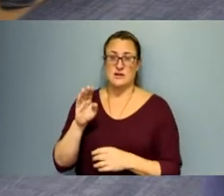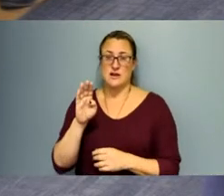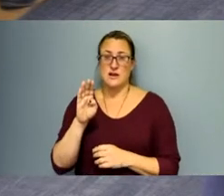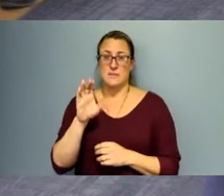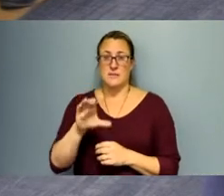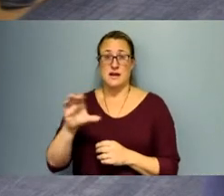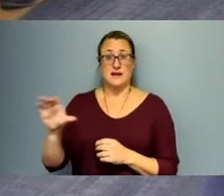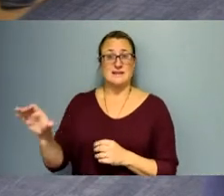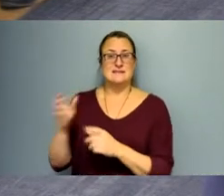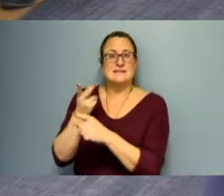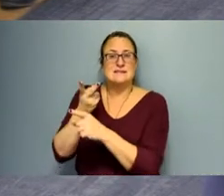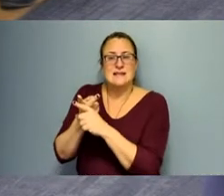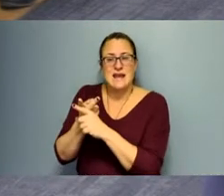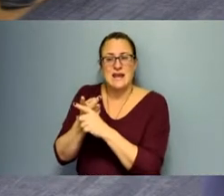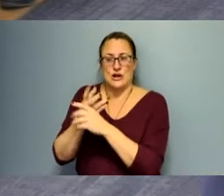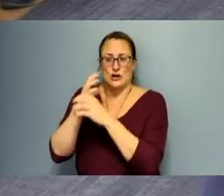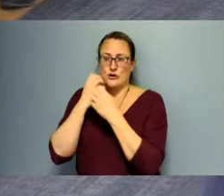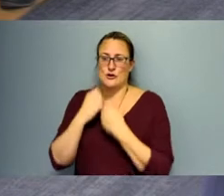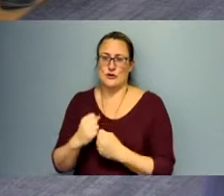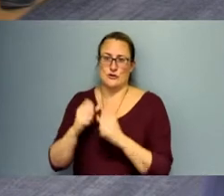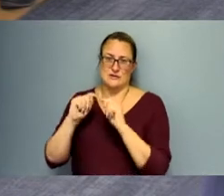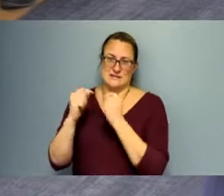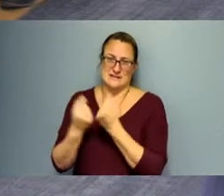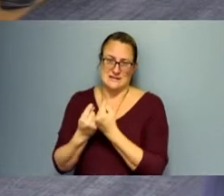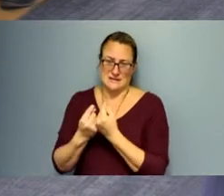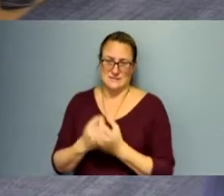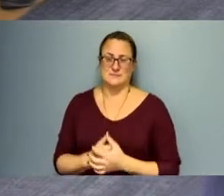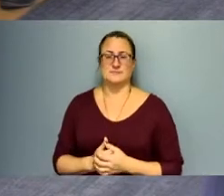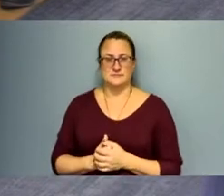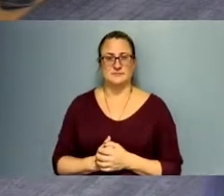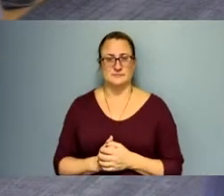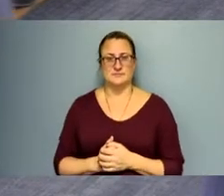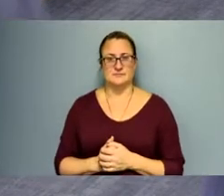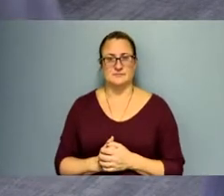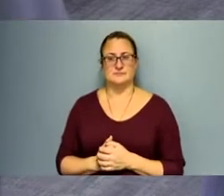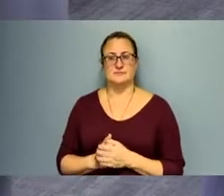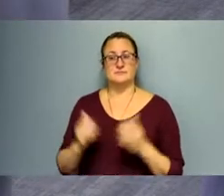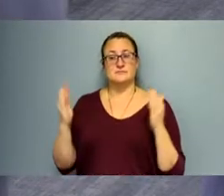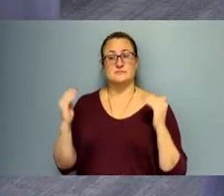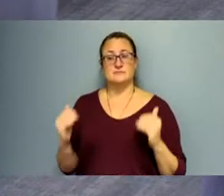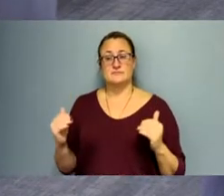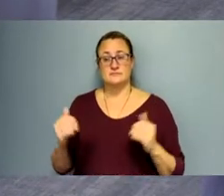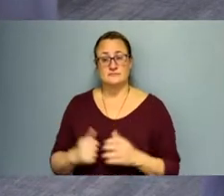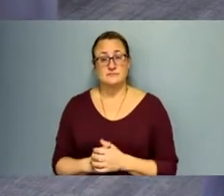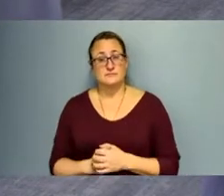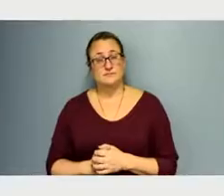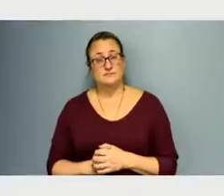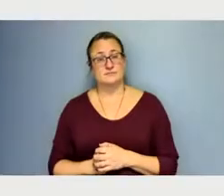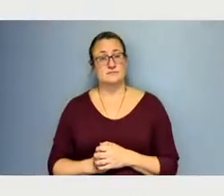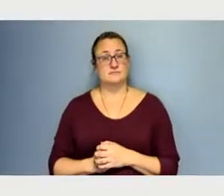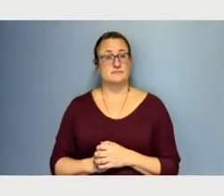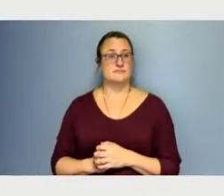that we are creating a culture of care as we're supporting students. Next slide, please. So, um,